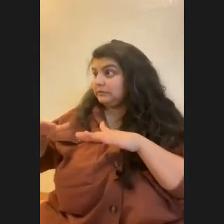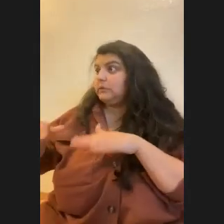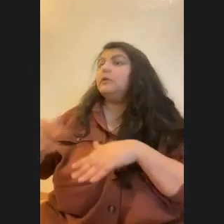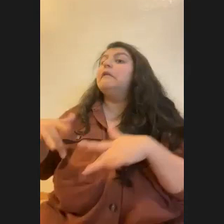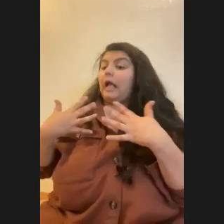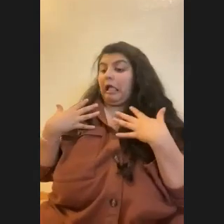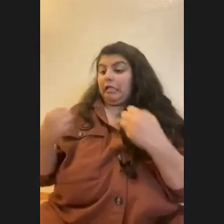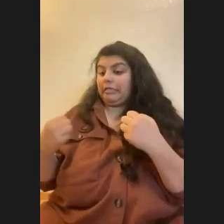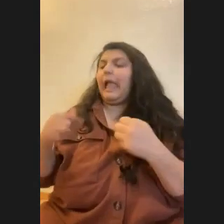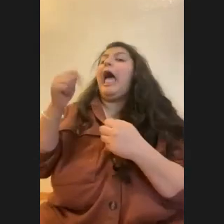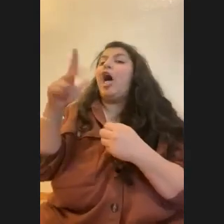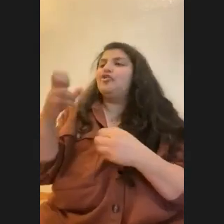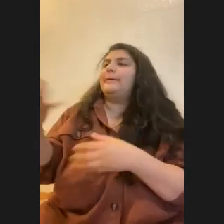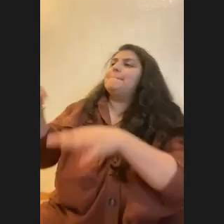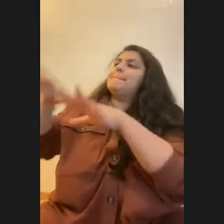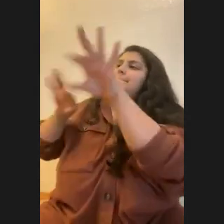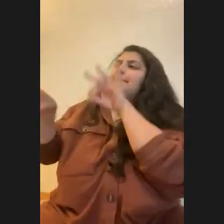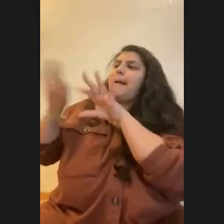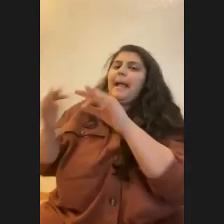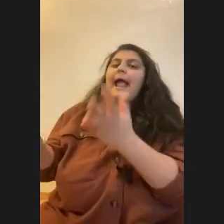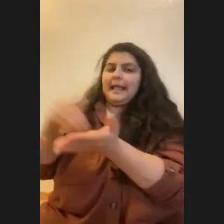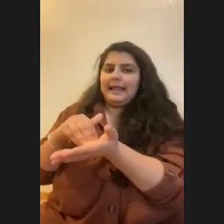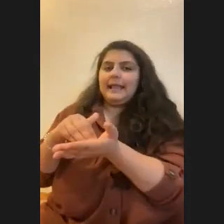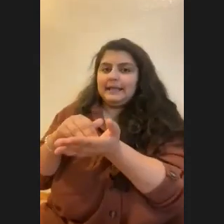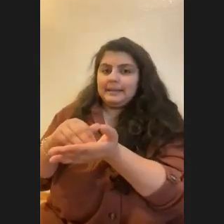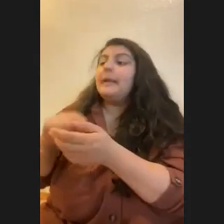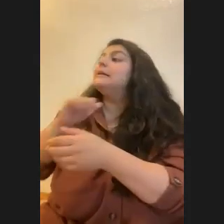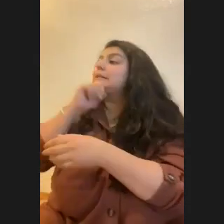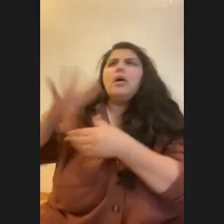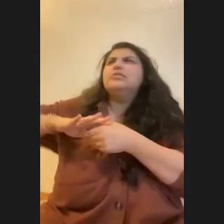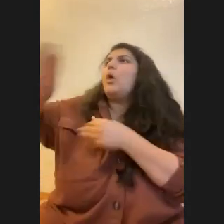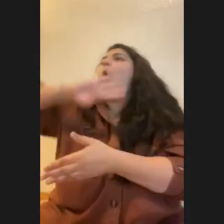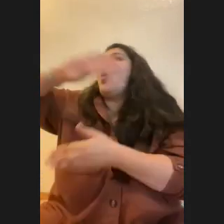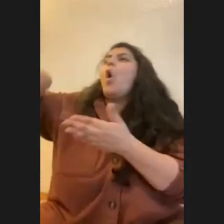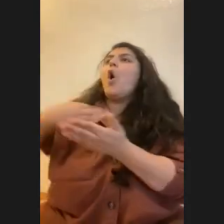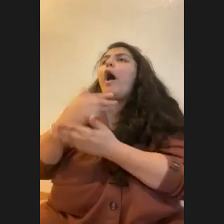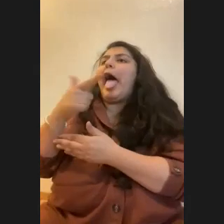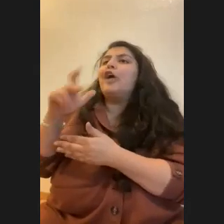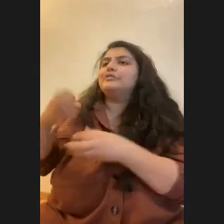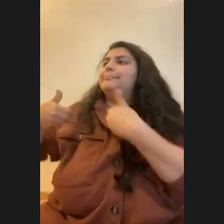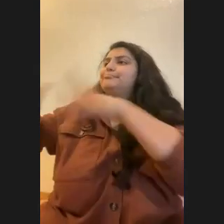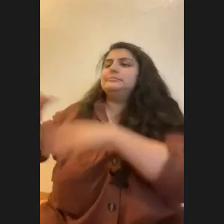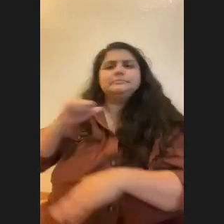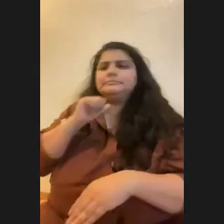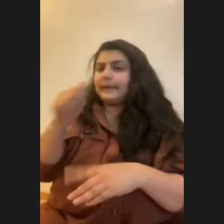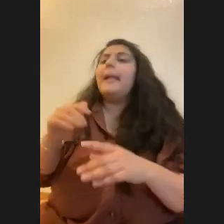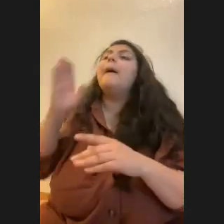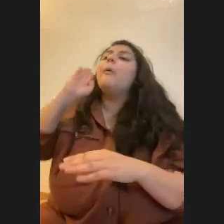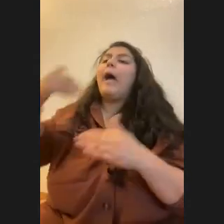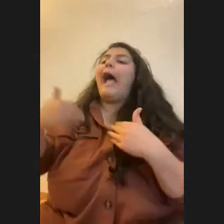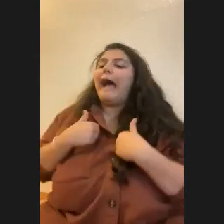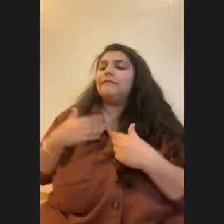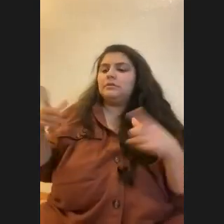picking that algae right back up. And as I said, it doesn't expel all of its algae. It's more like it goes from having maybe a concentration of like